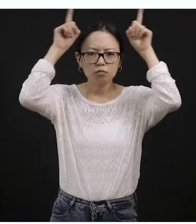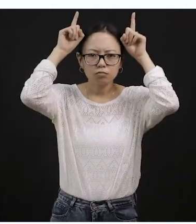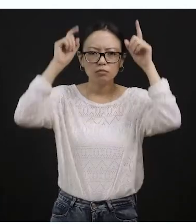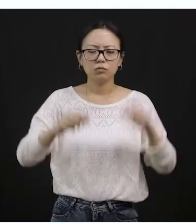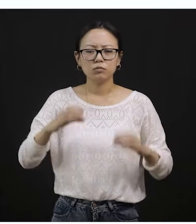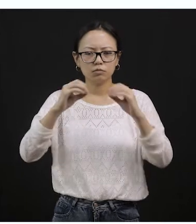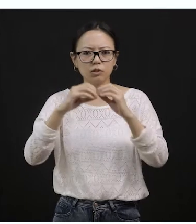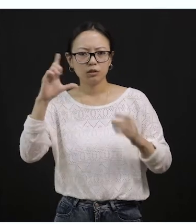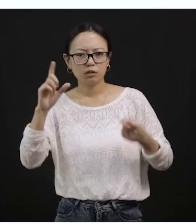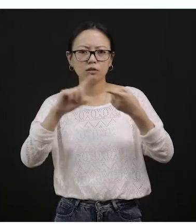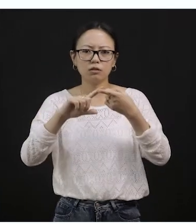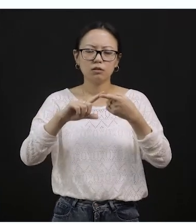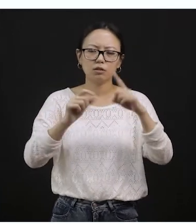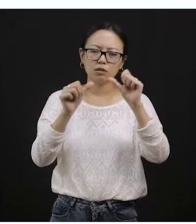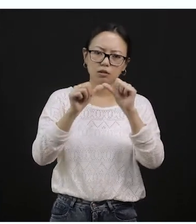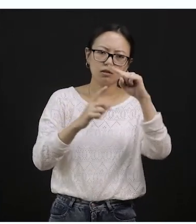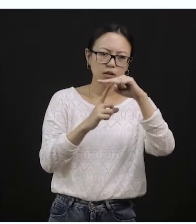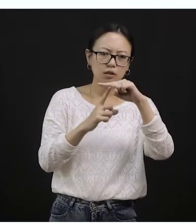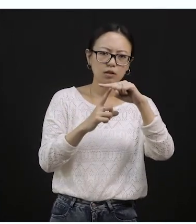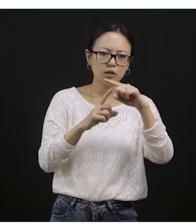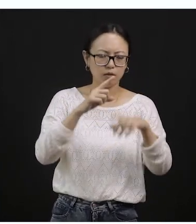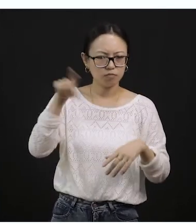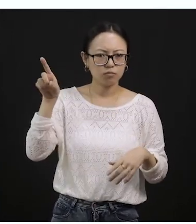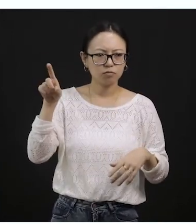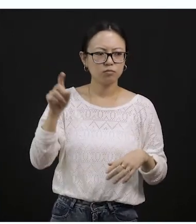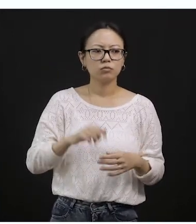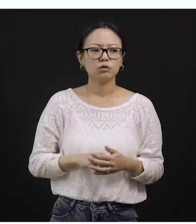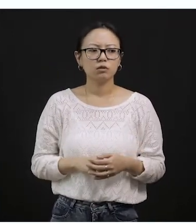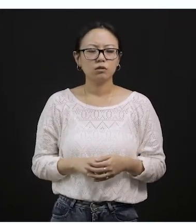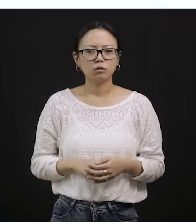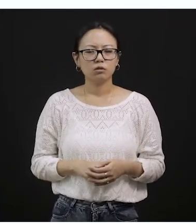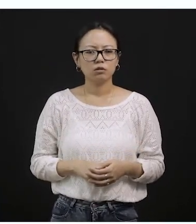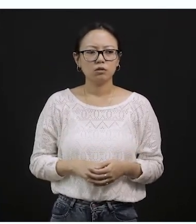trumpet? Do you think the sound of an elephant is moa, moo?